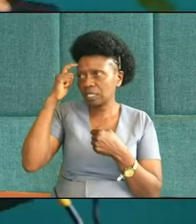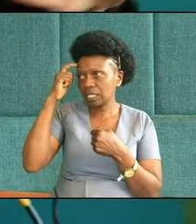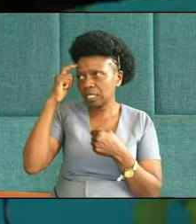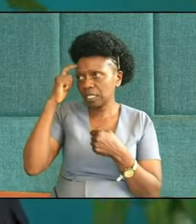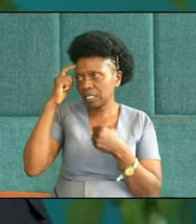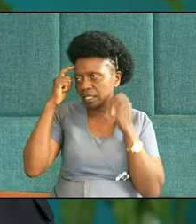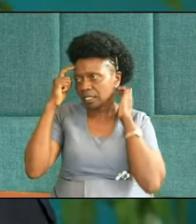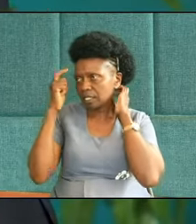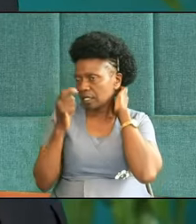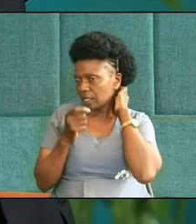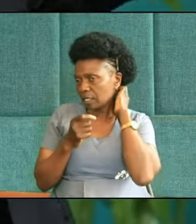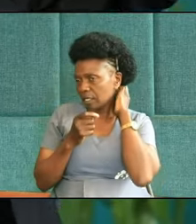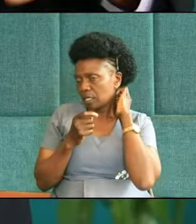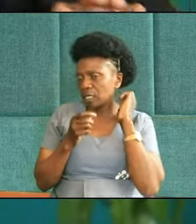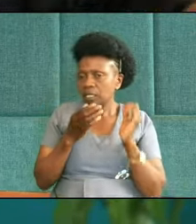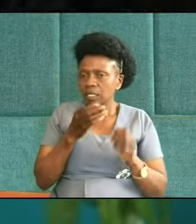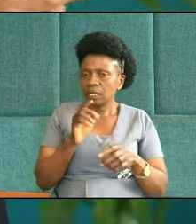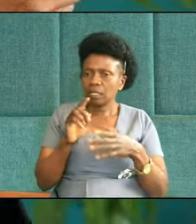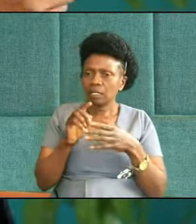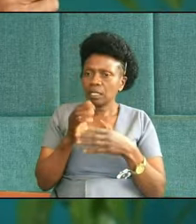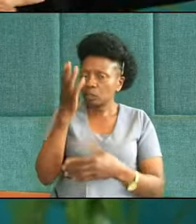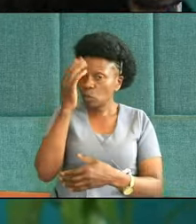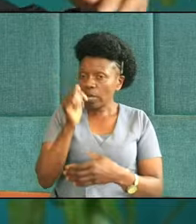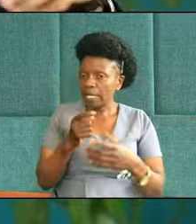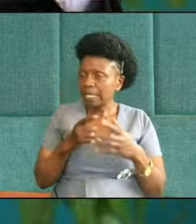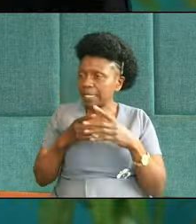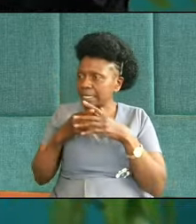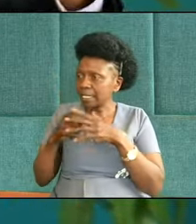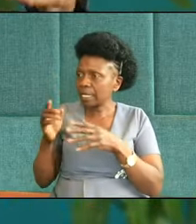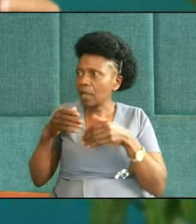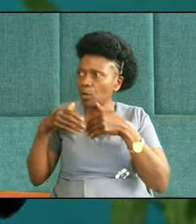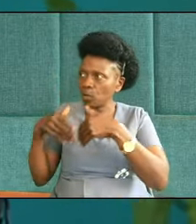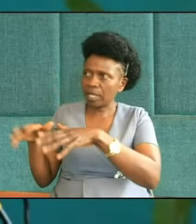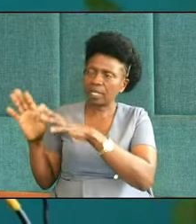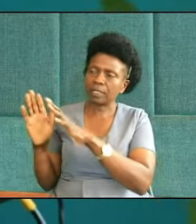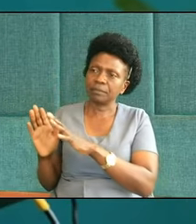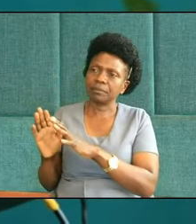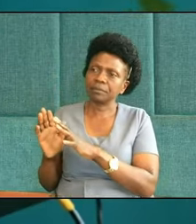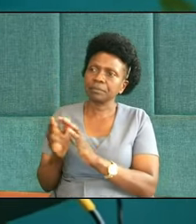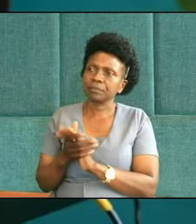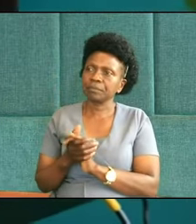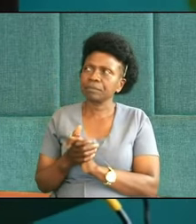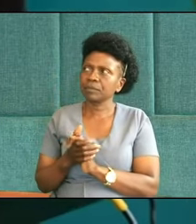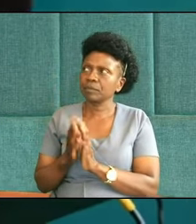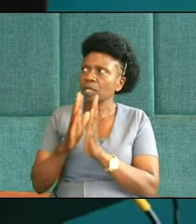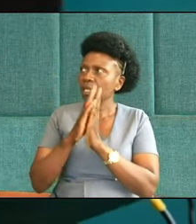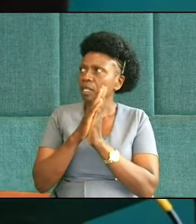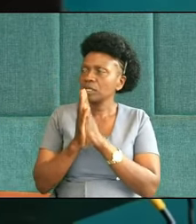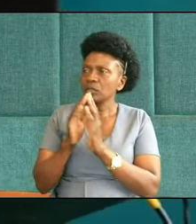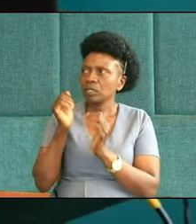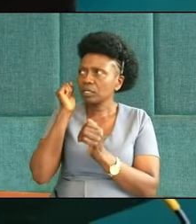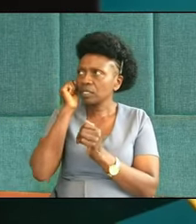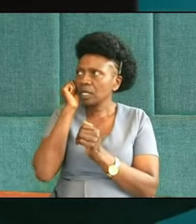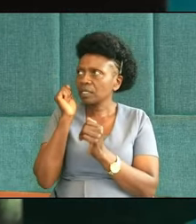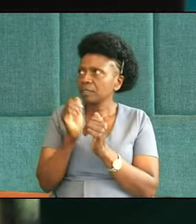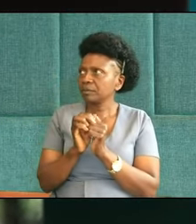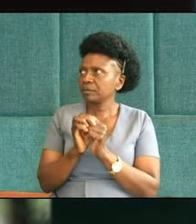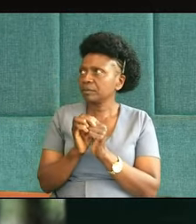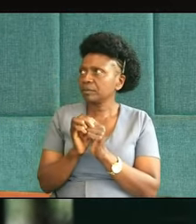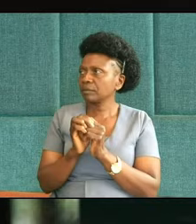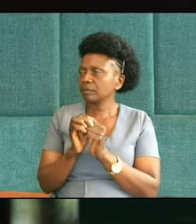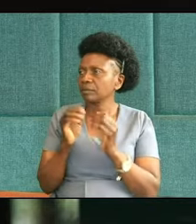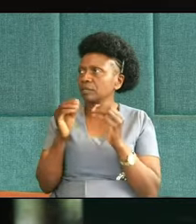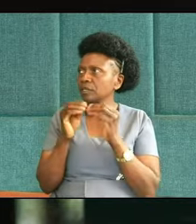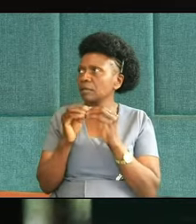trying to just run away as far as possible, moving away physically and moving away spiritually. The story is very sad. What kind of a man was